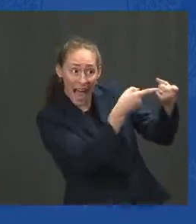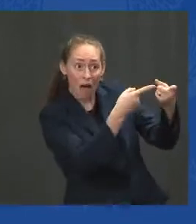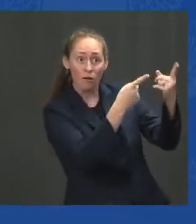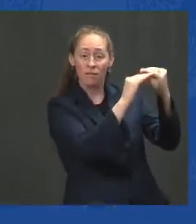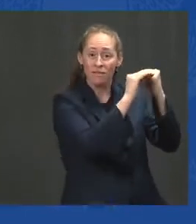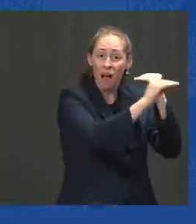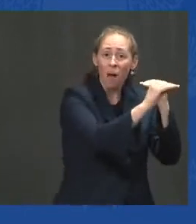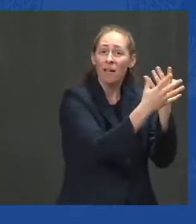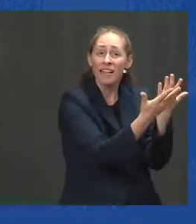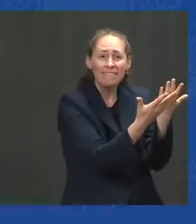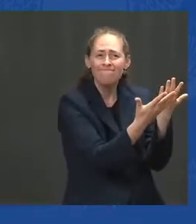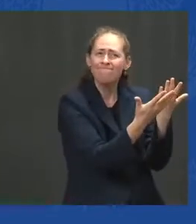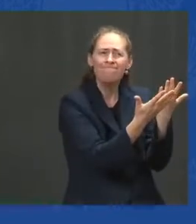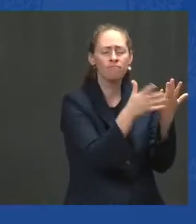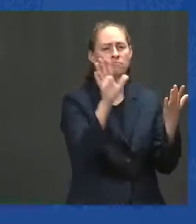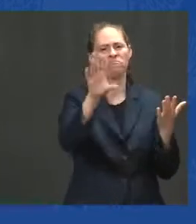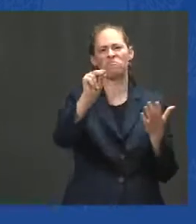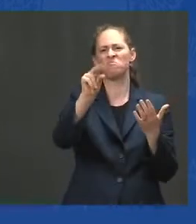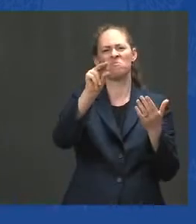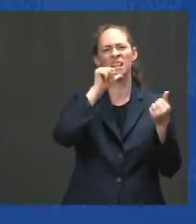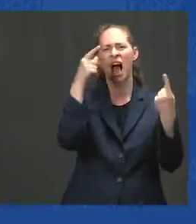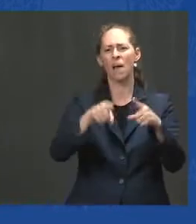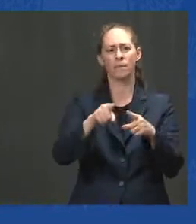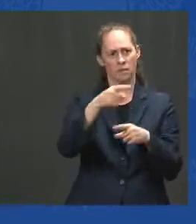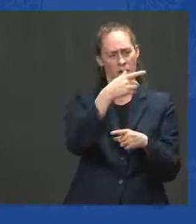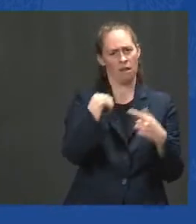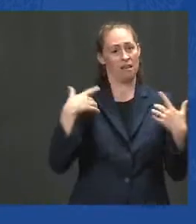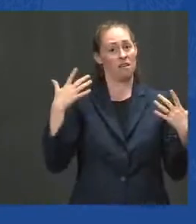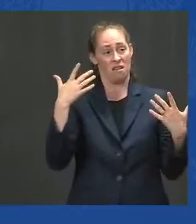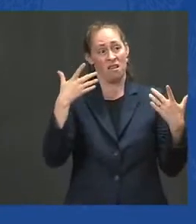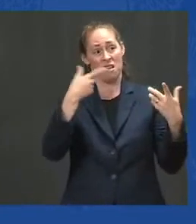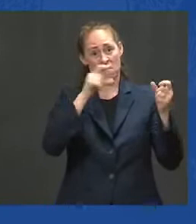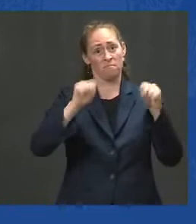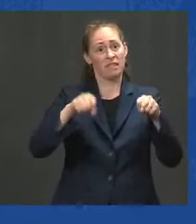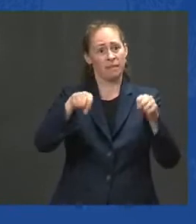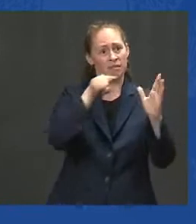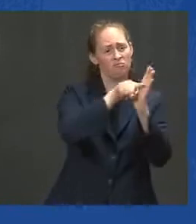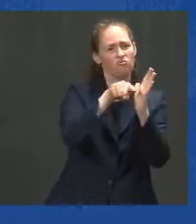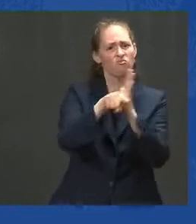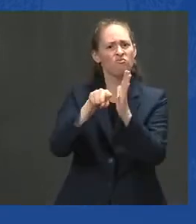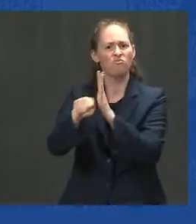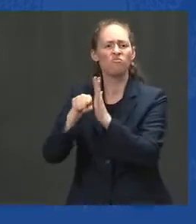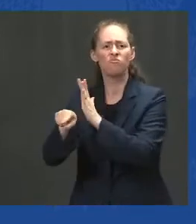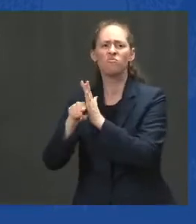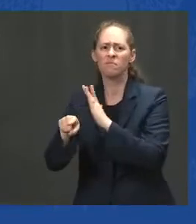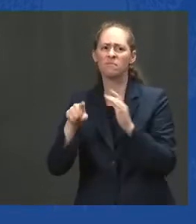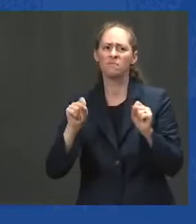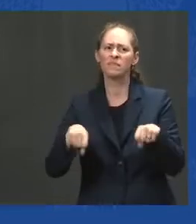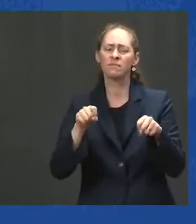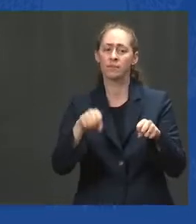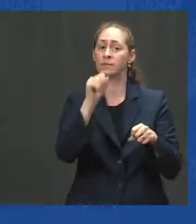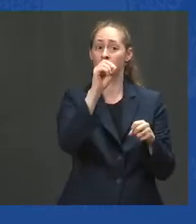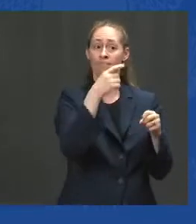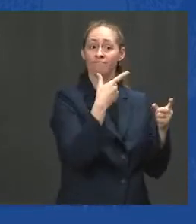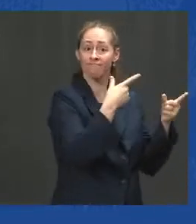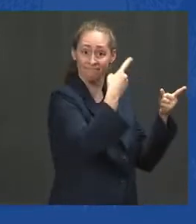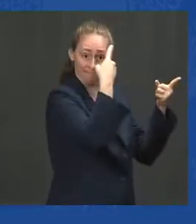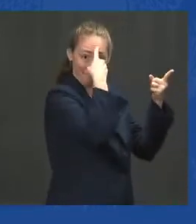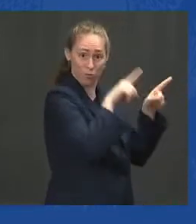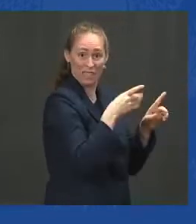cold reality of either following through on the agreement to withdraw our forces or escalating the conflict